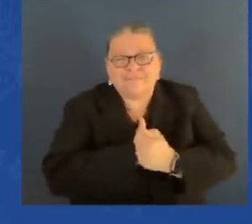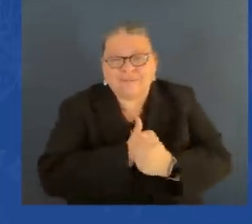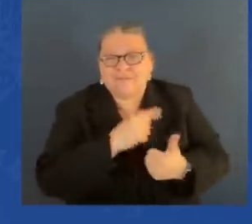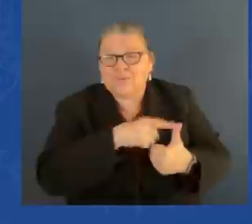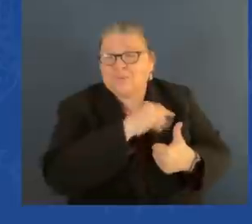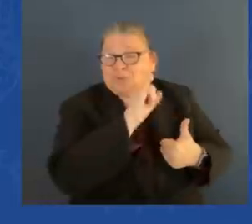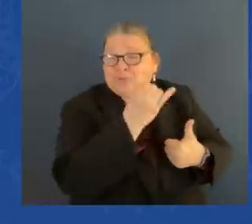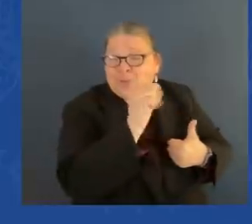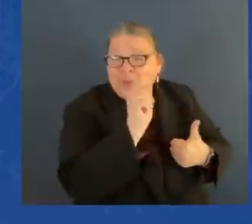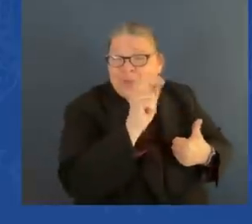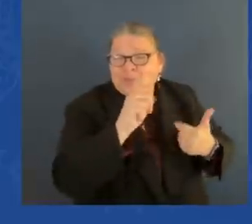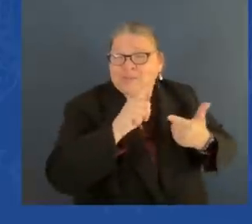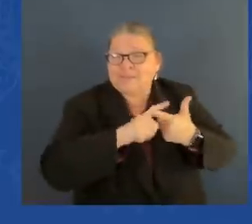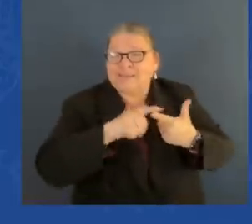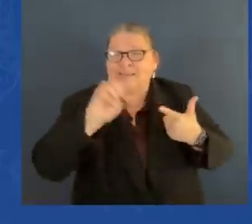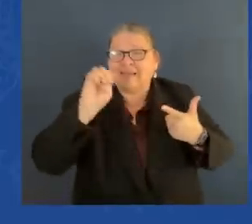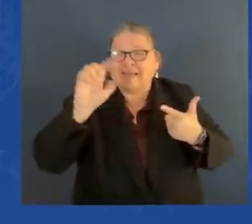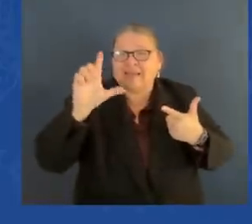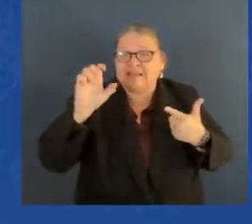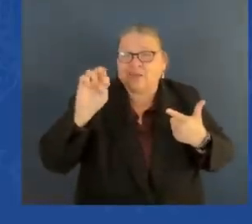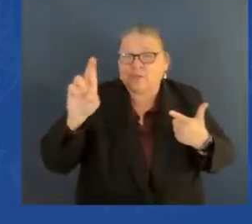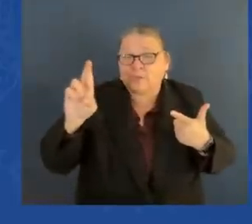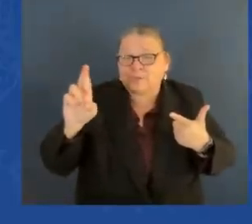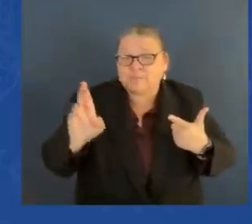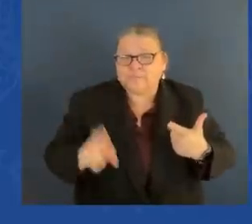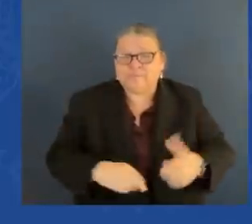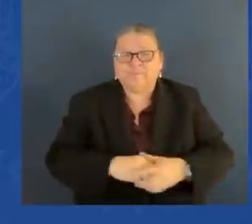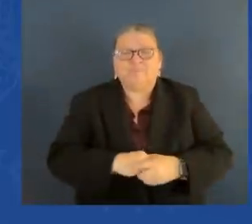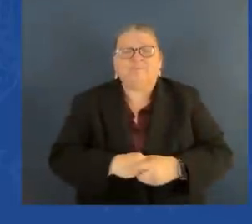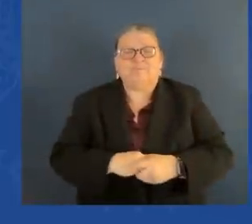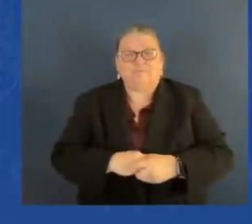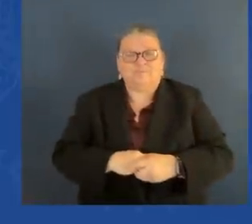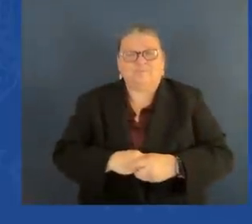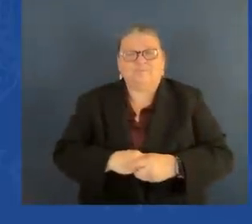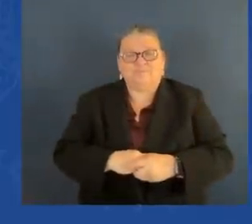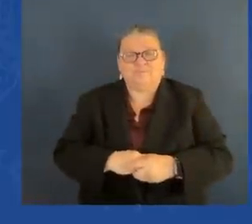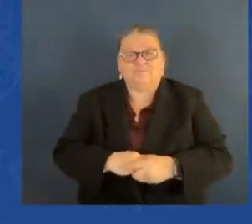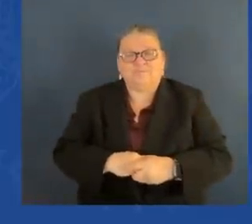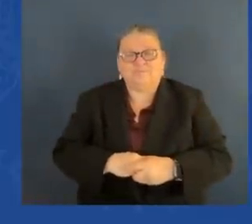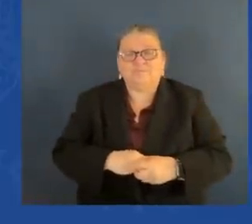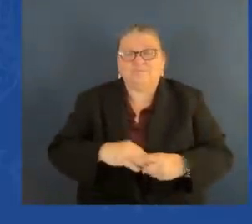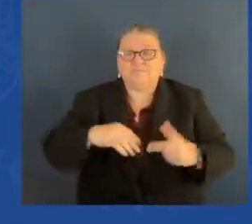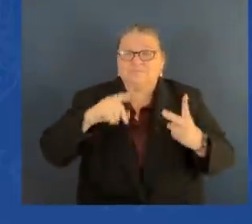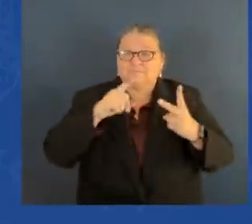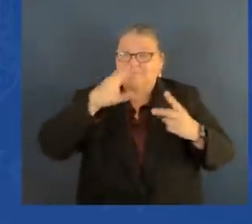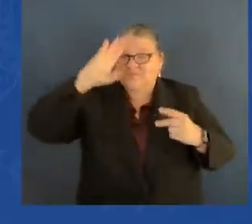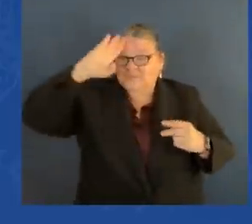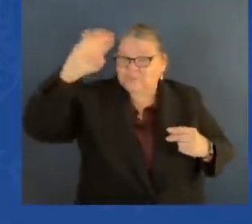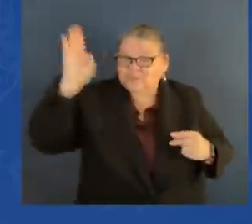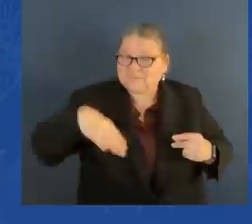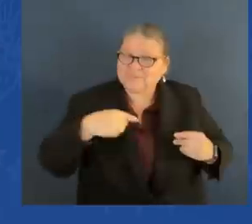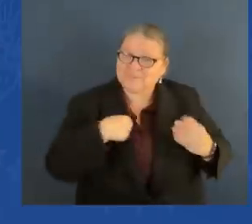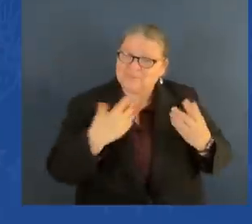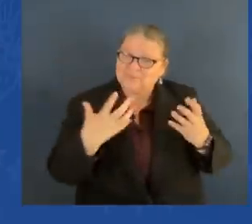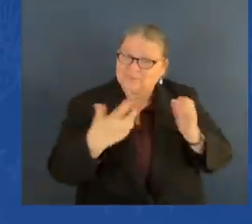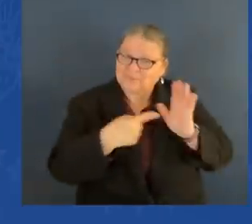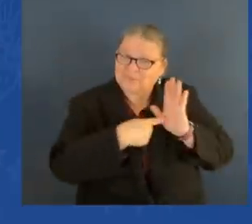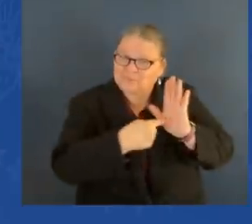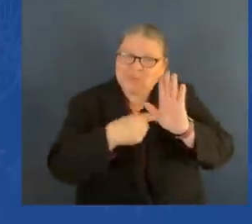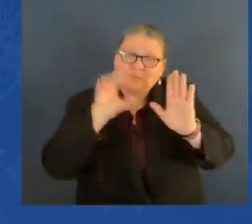Vice President's residence, the picture of which shows on the screen outside here of them standing in front of the residence,